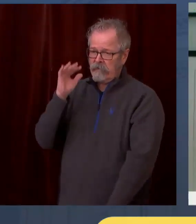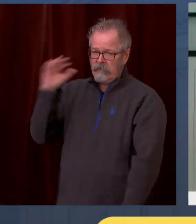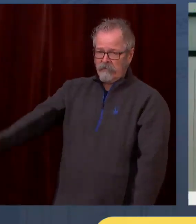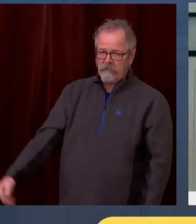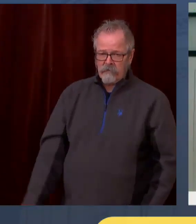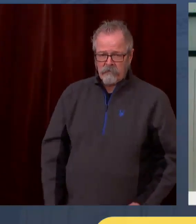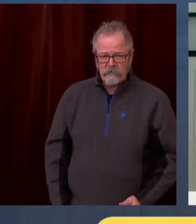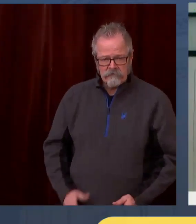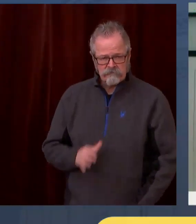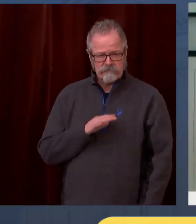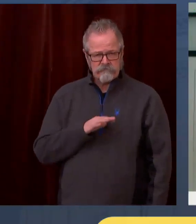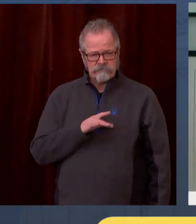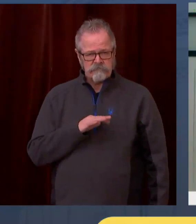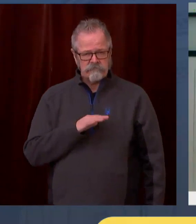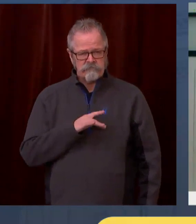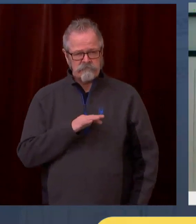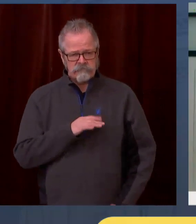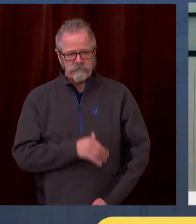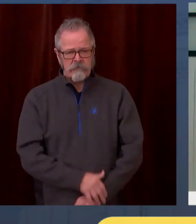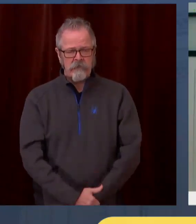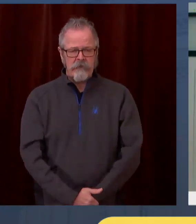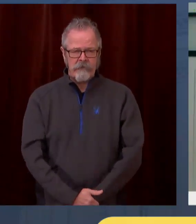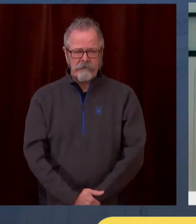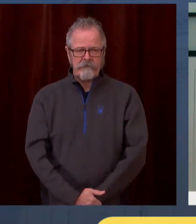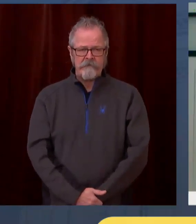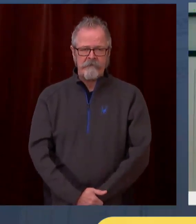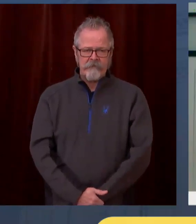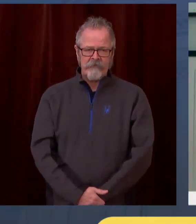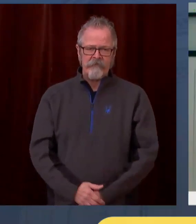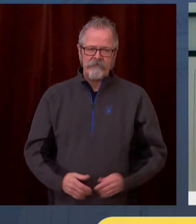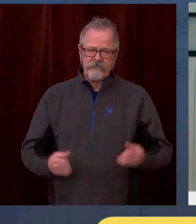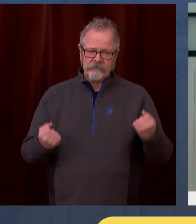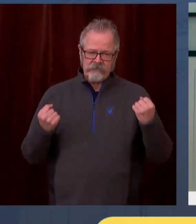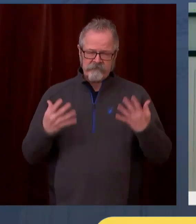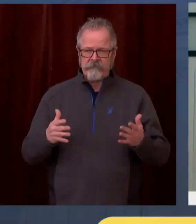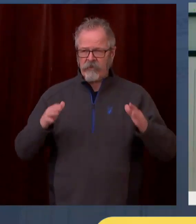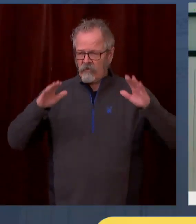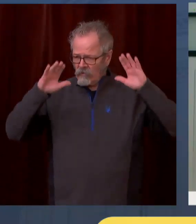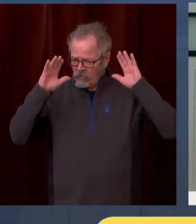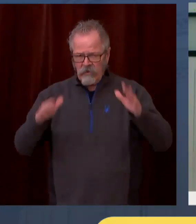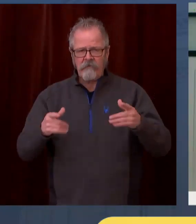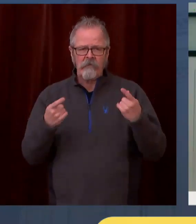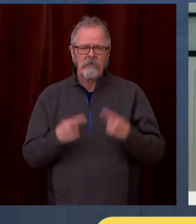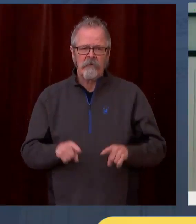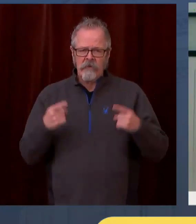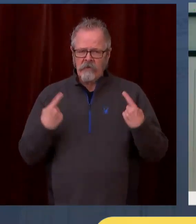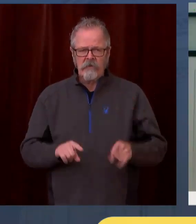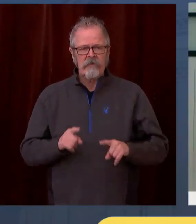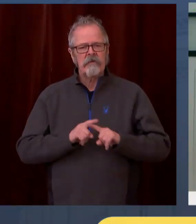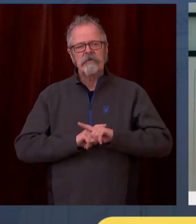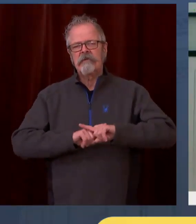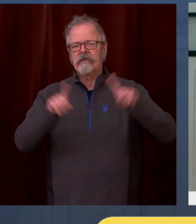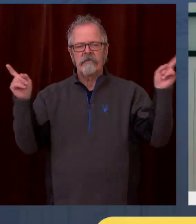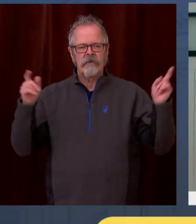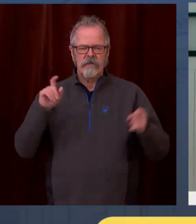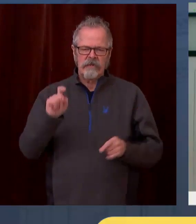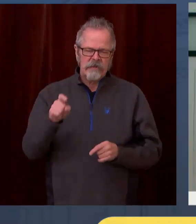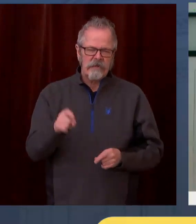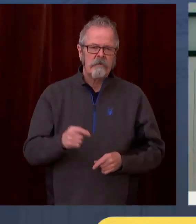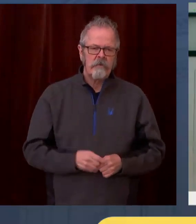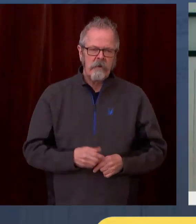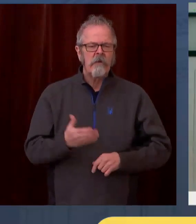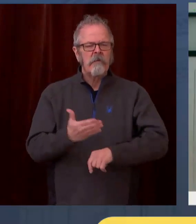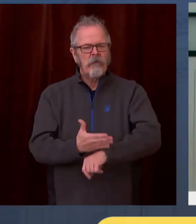But we're going to continue that work as we scale up. And then finally, I just want to say that we are increasing our focus